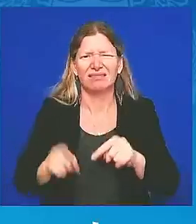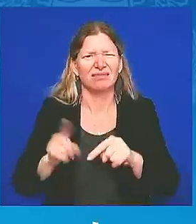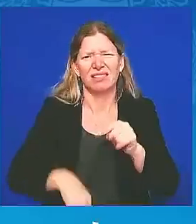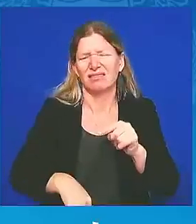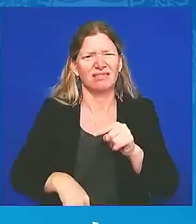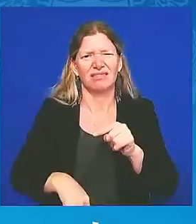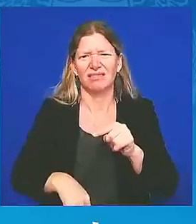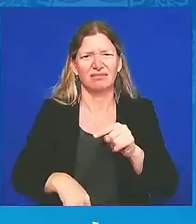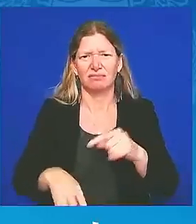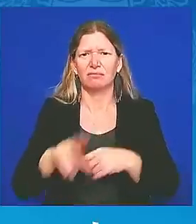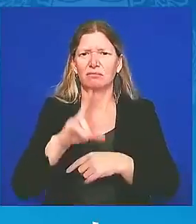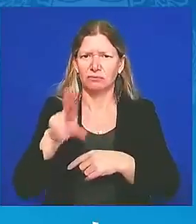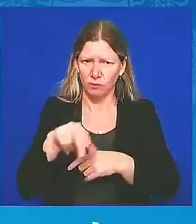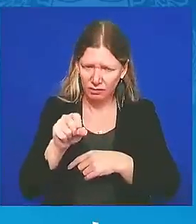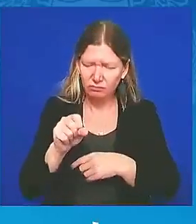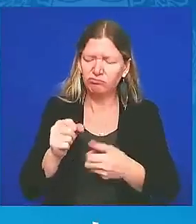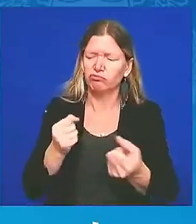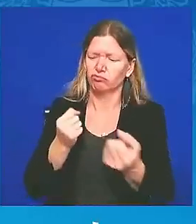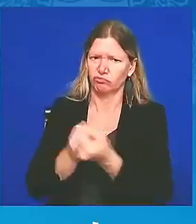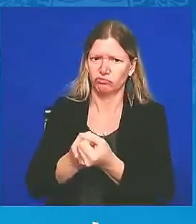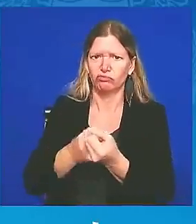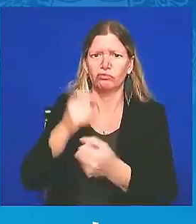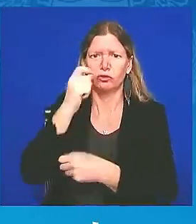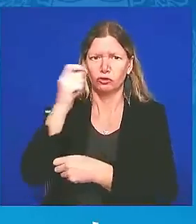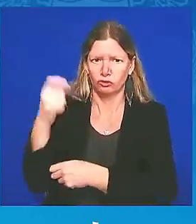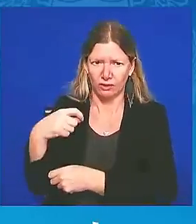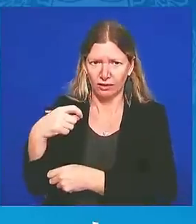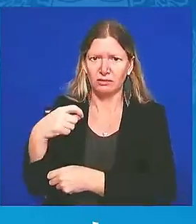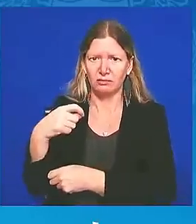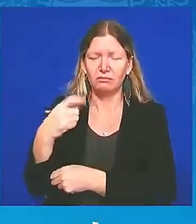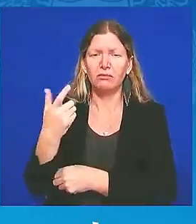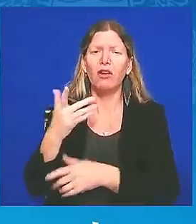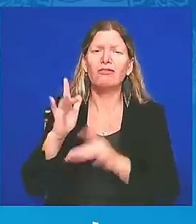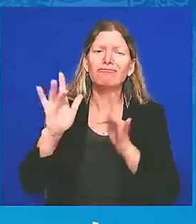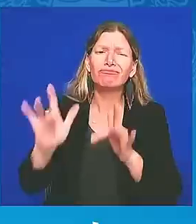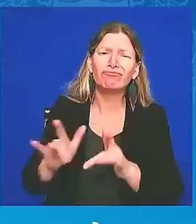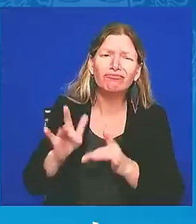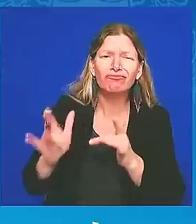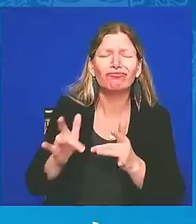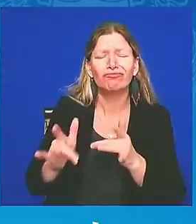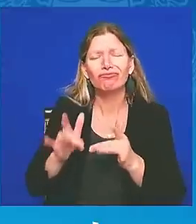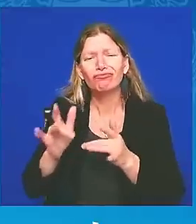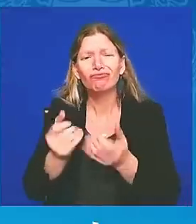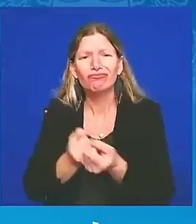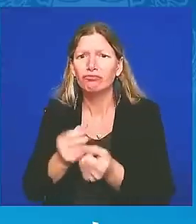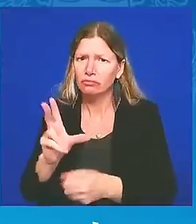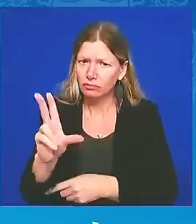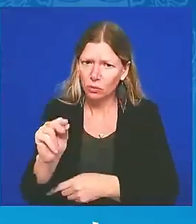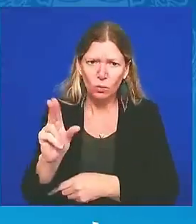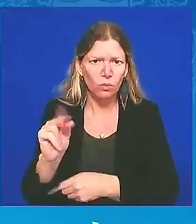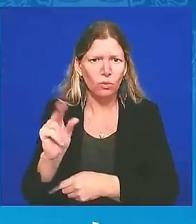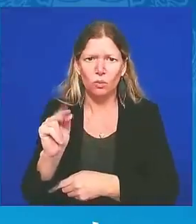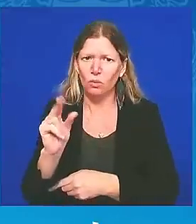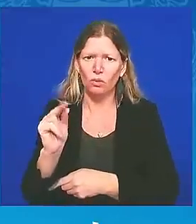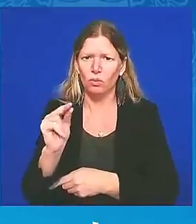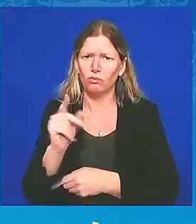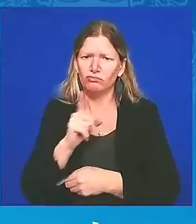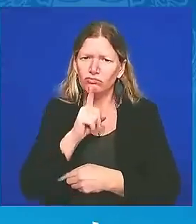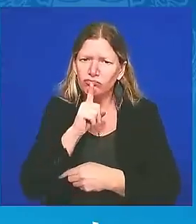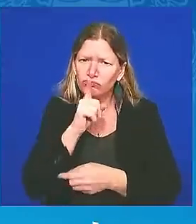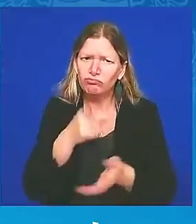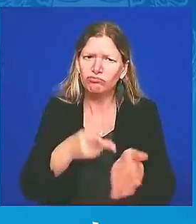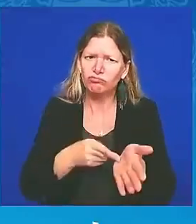not out of charity, but because it is in our strategic interest. We will continue to provide